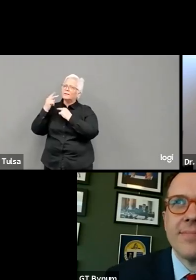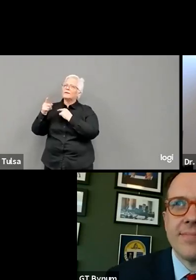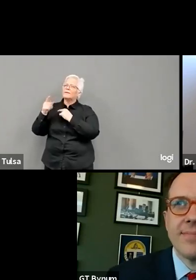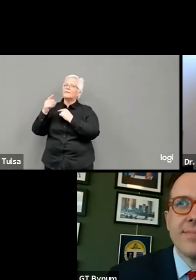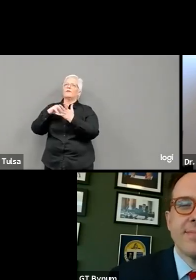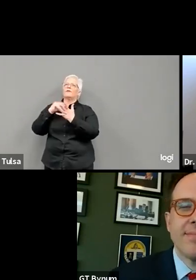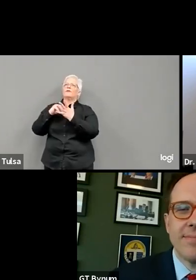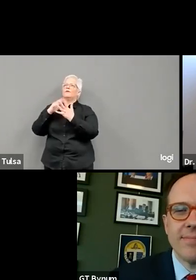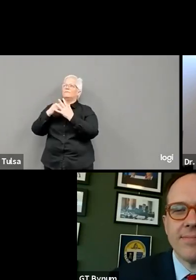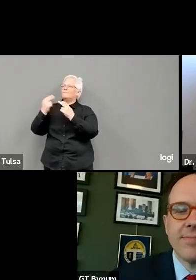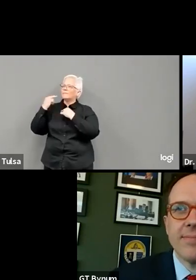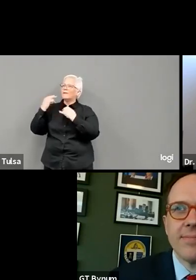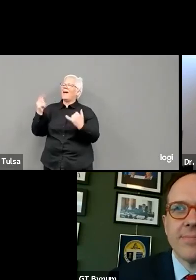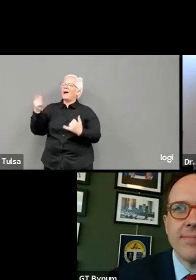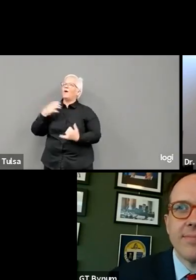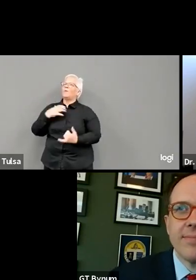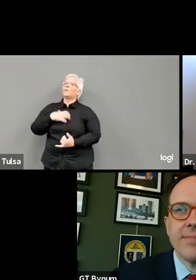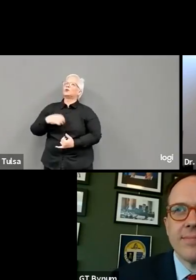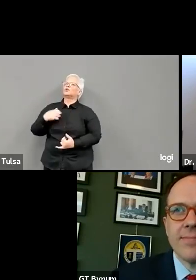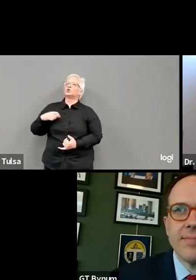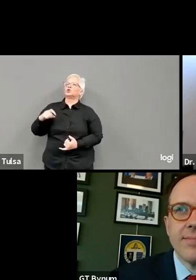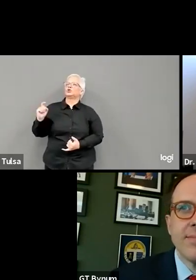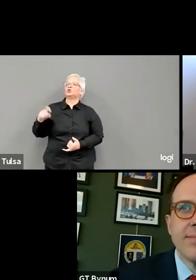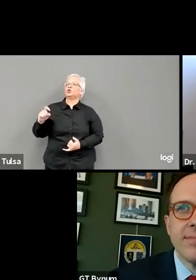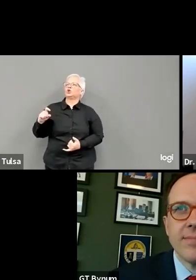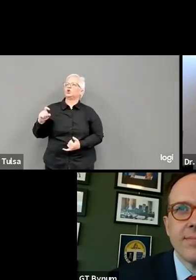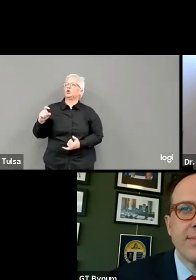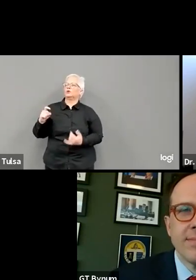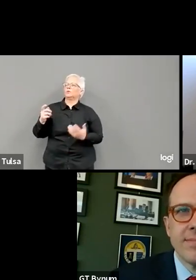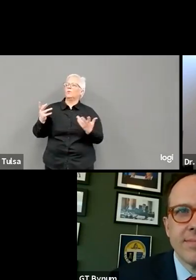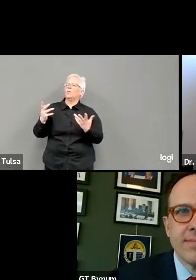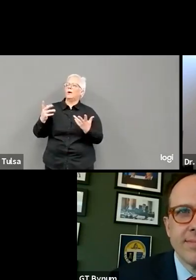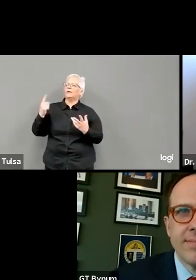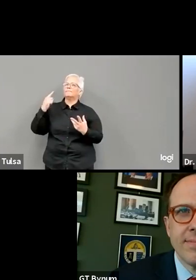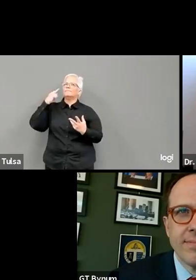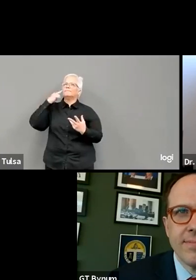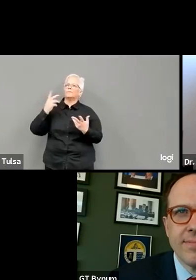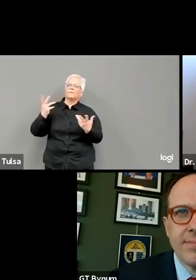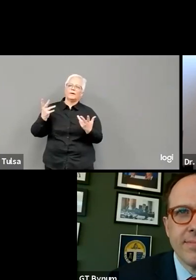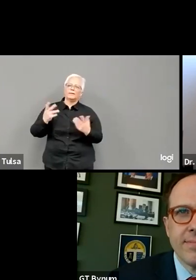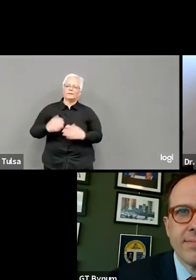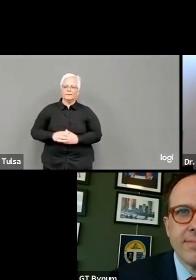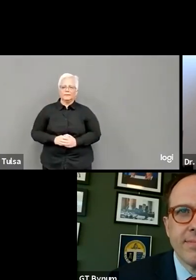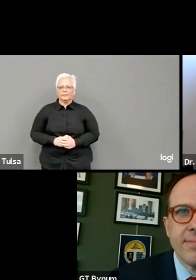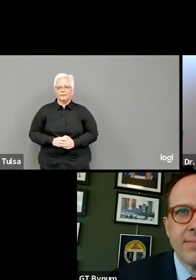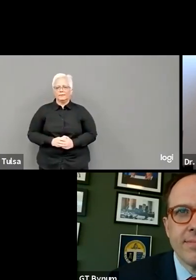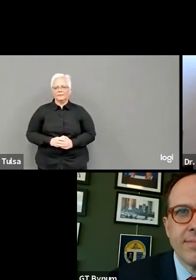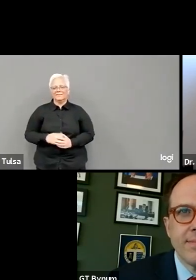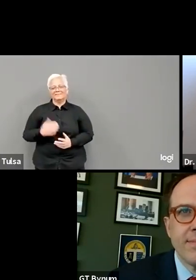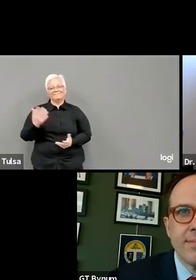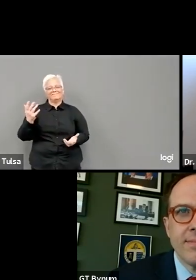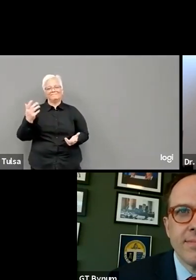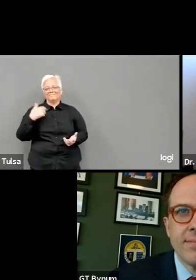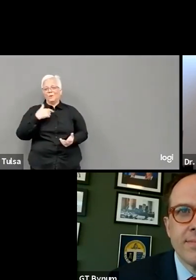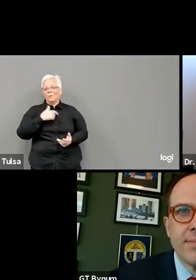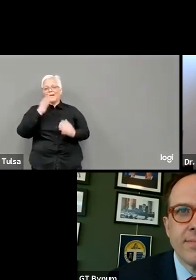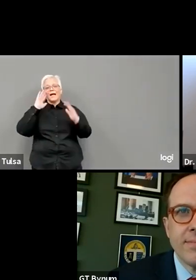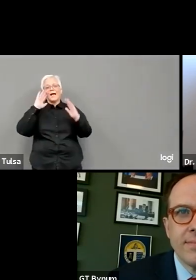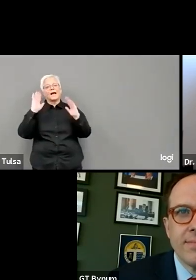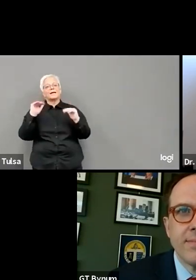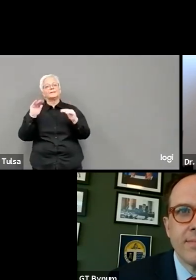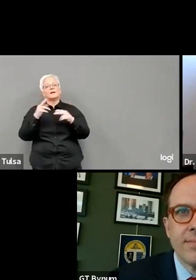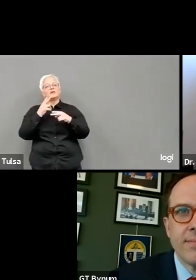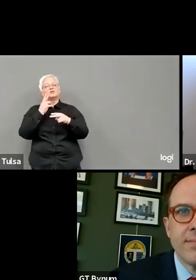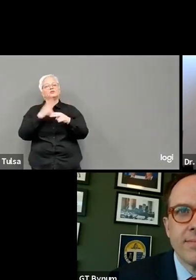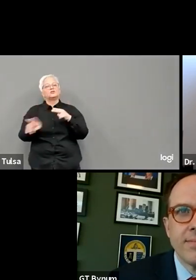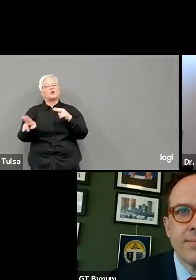here today and be talking about COVID-19. But we've also found some amazing things that have occurred over this past year that I